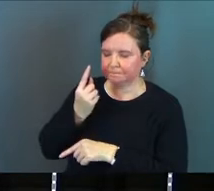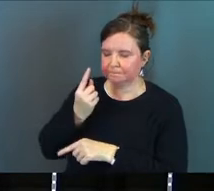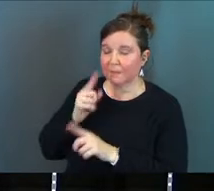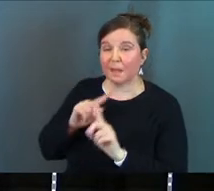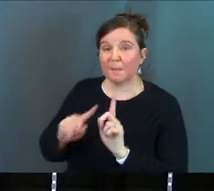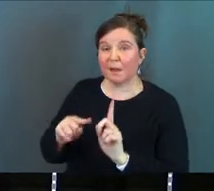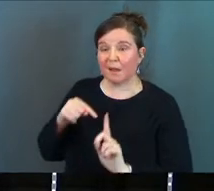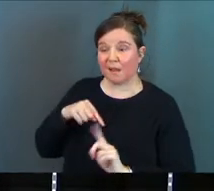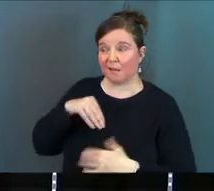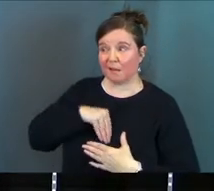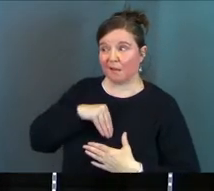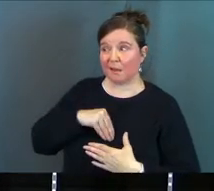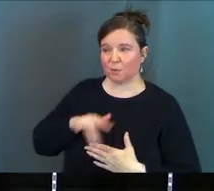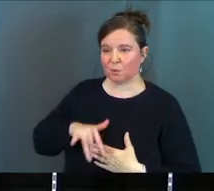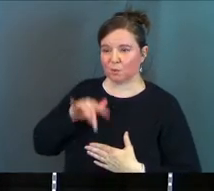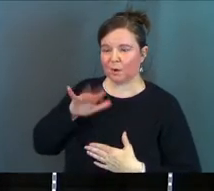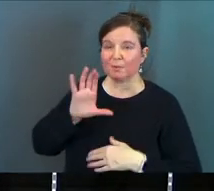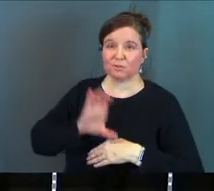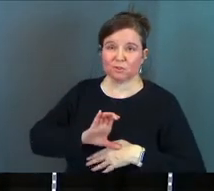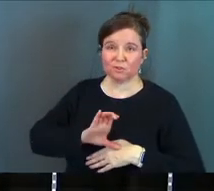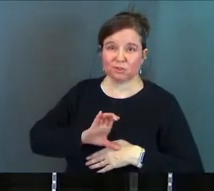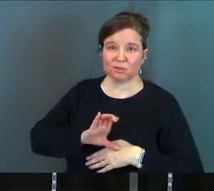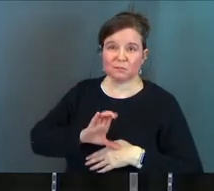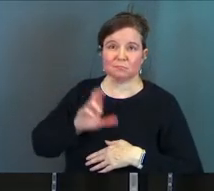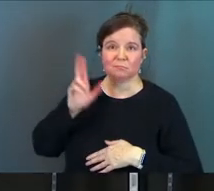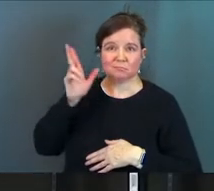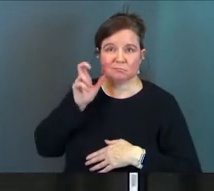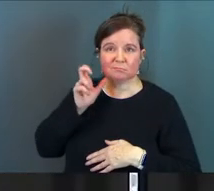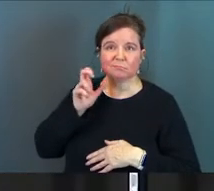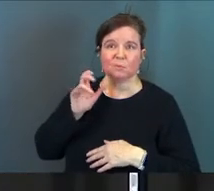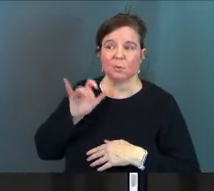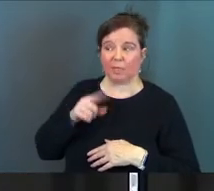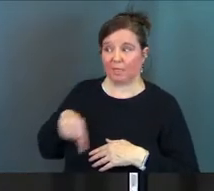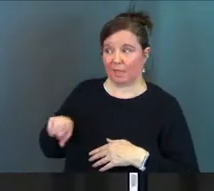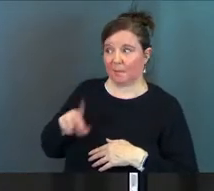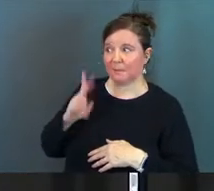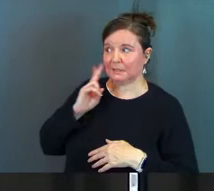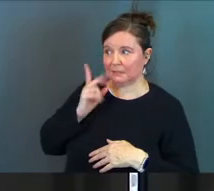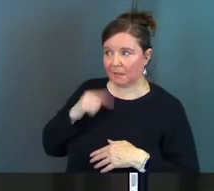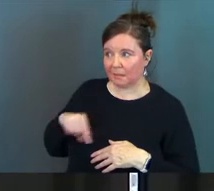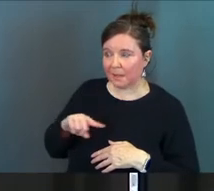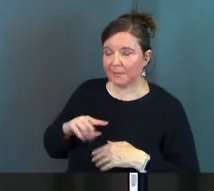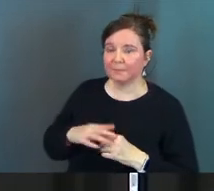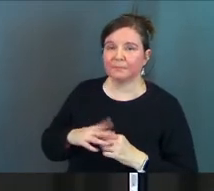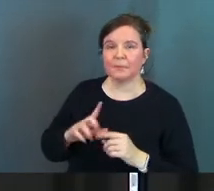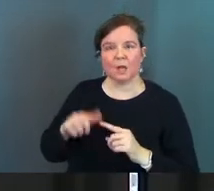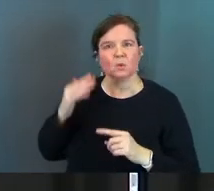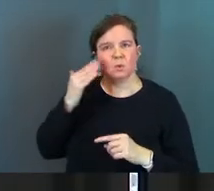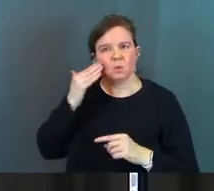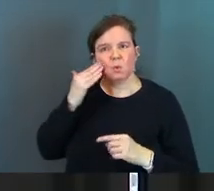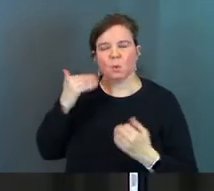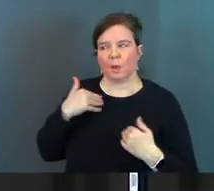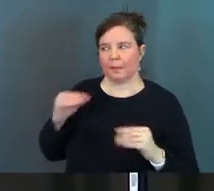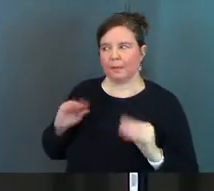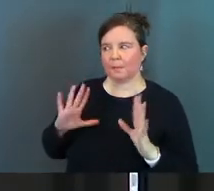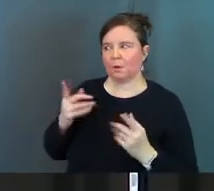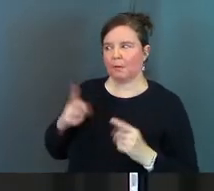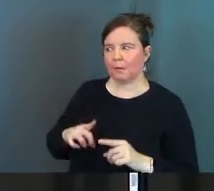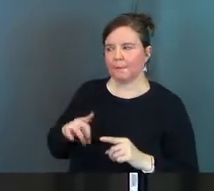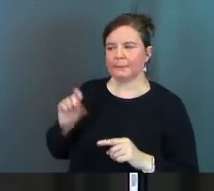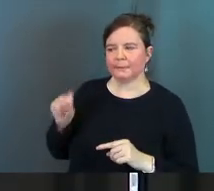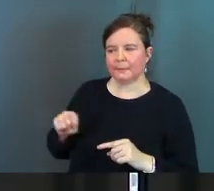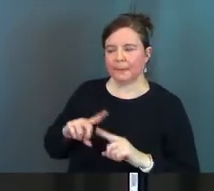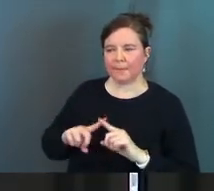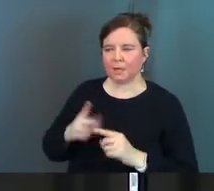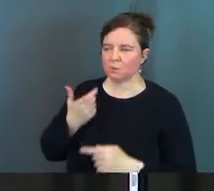But you grew up in the church. And you grew up with them. And you knew they had this miracle, right? But